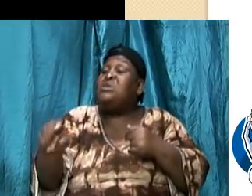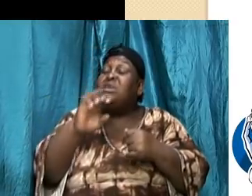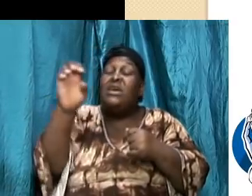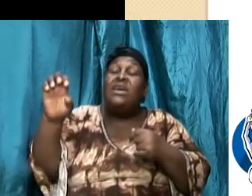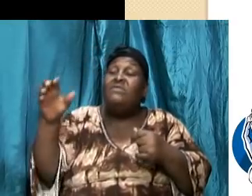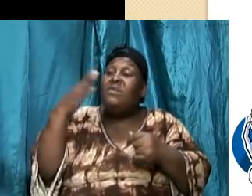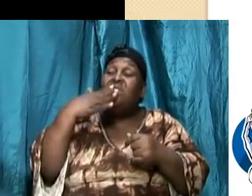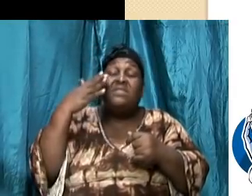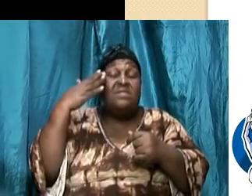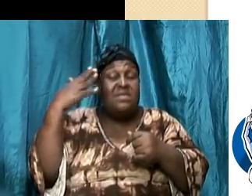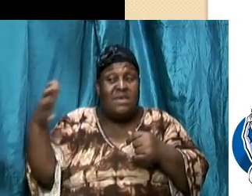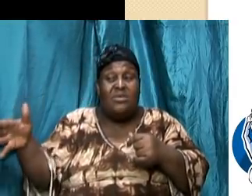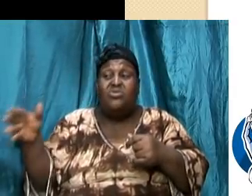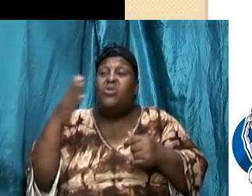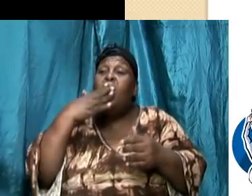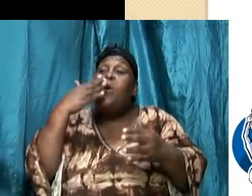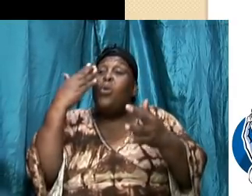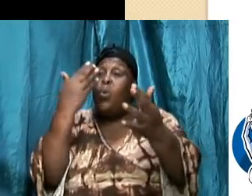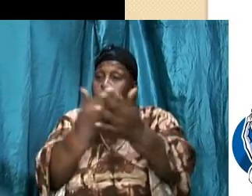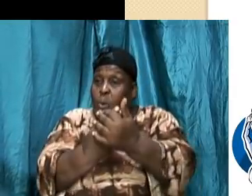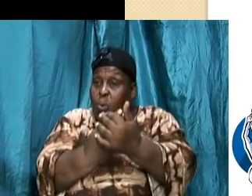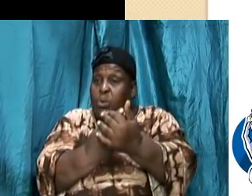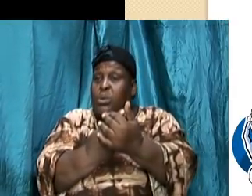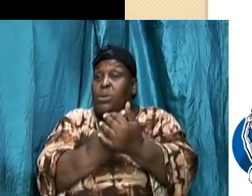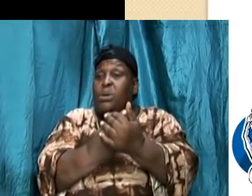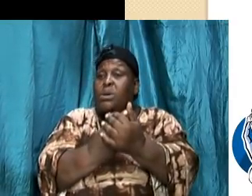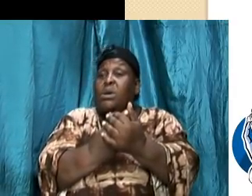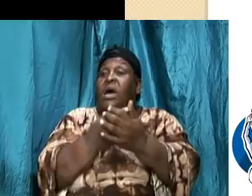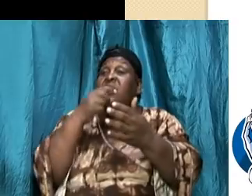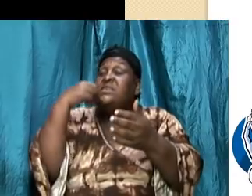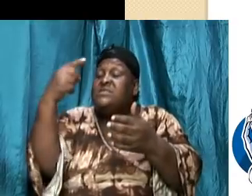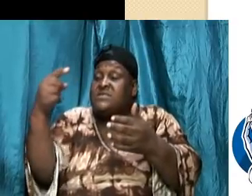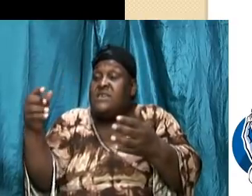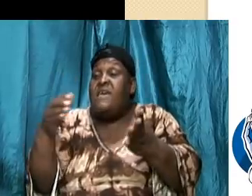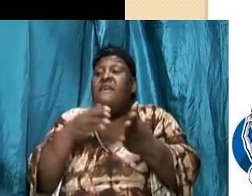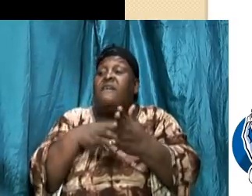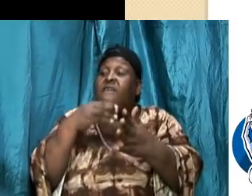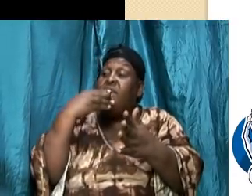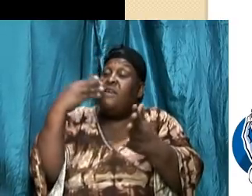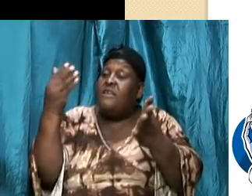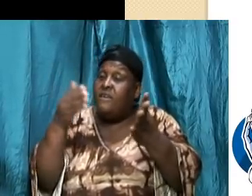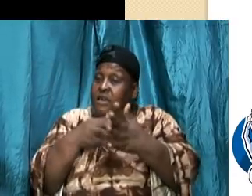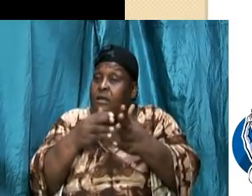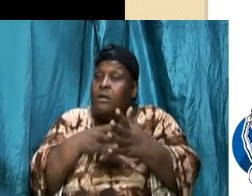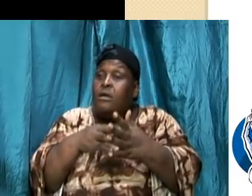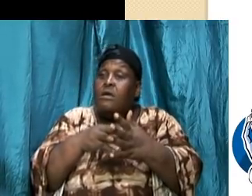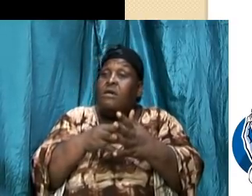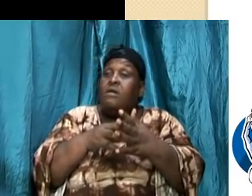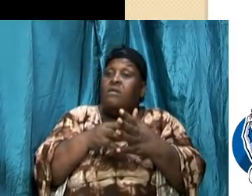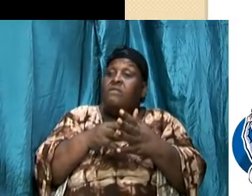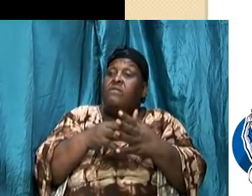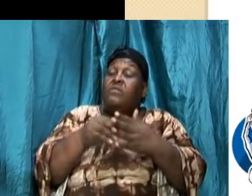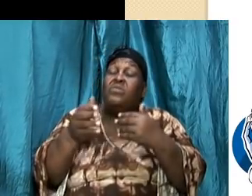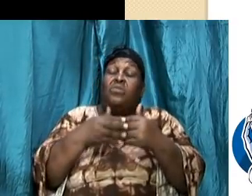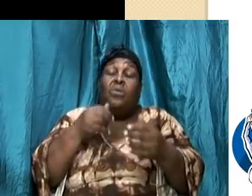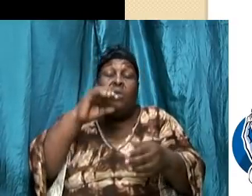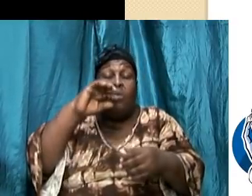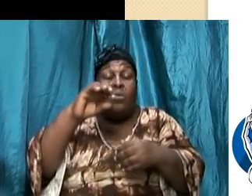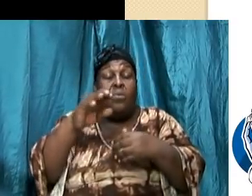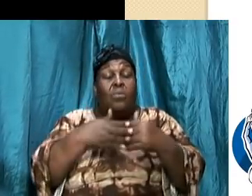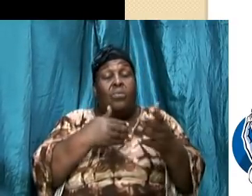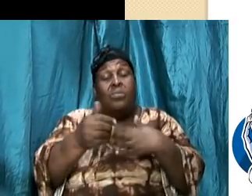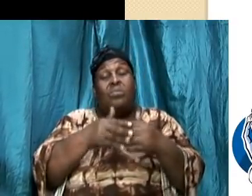you have to think and he is constantly we look at some of the scriptures because he know that even though we have the